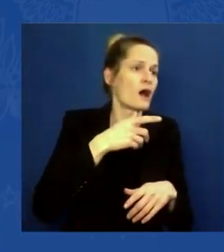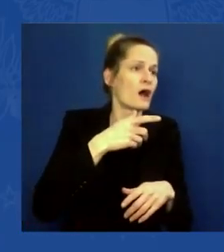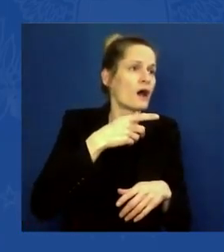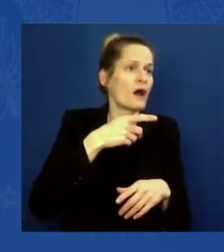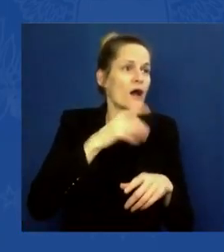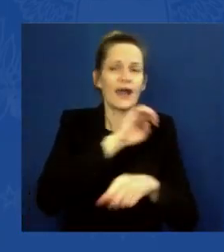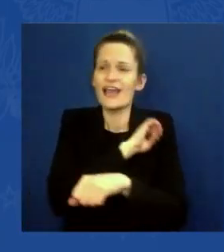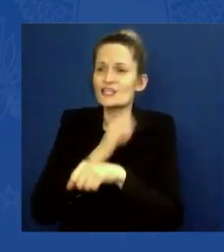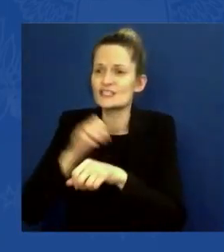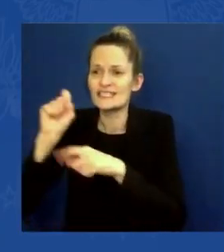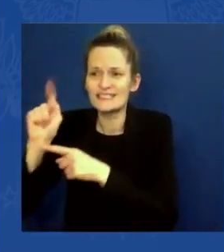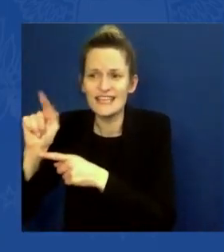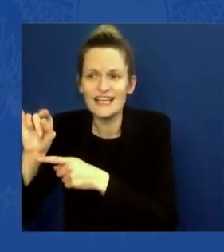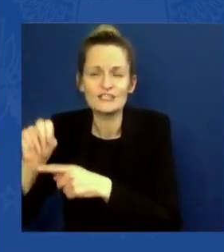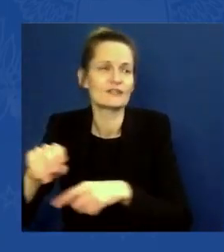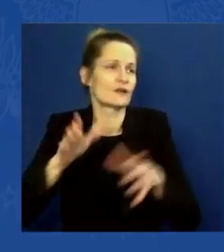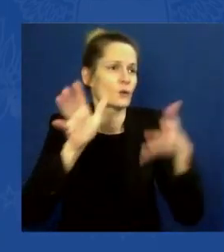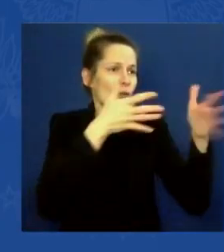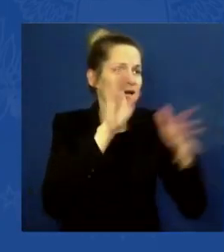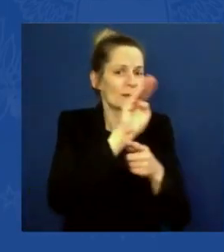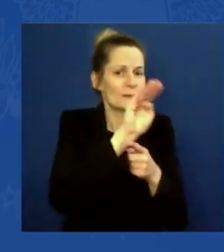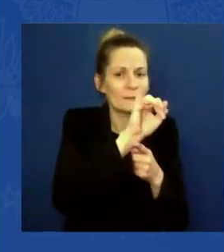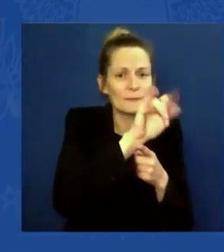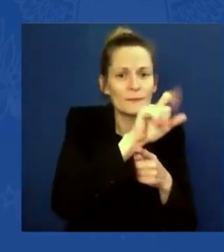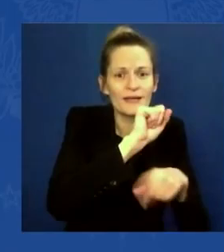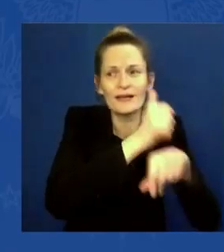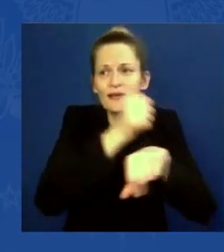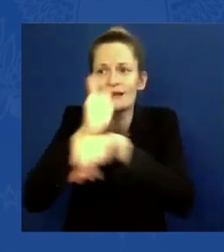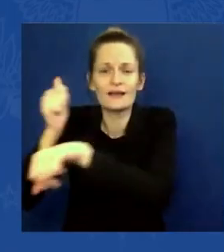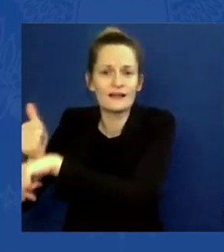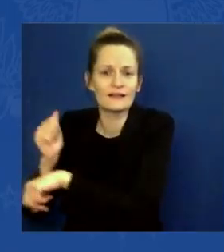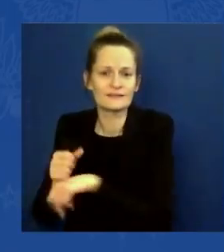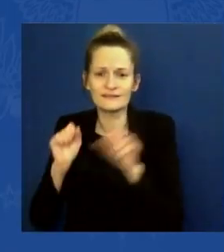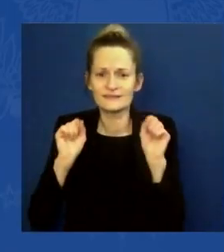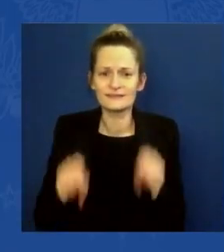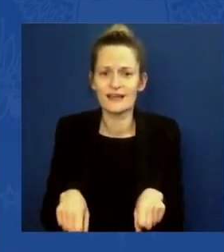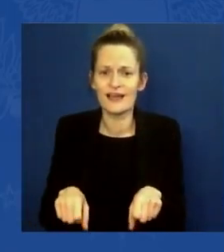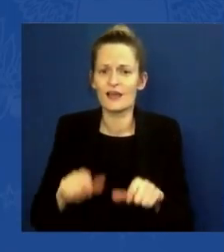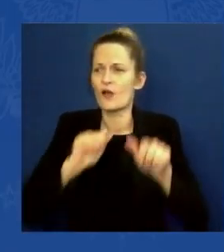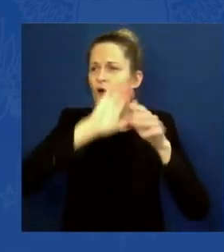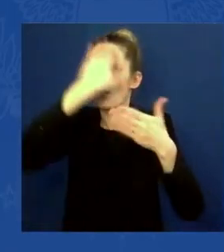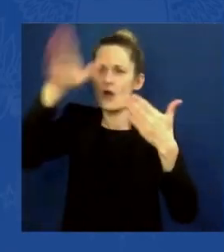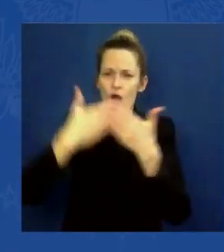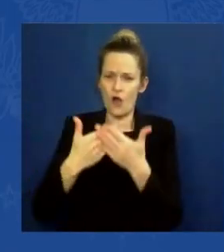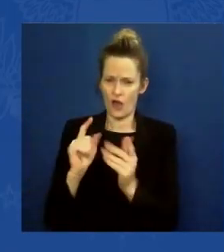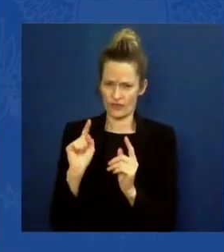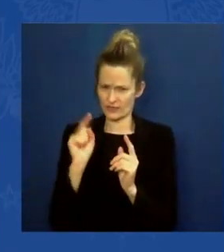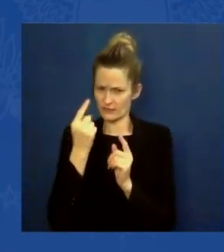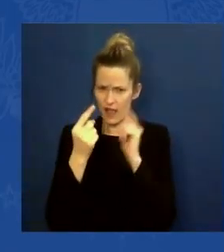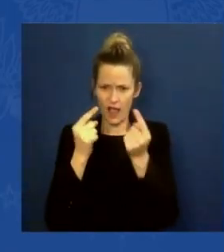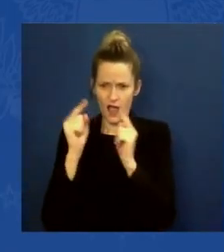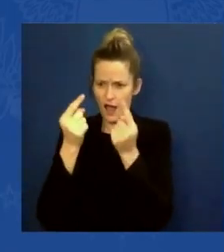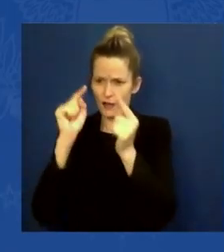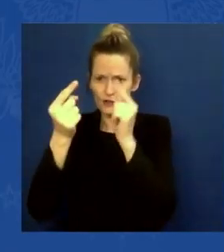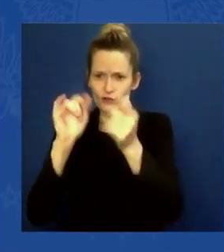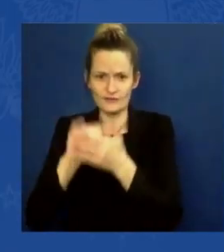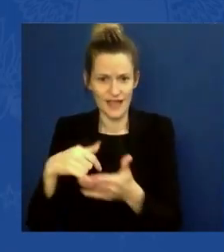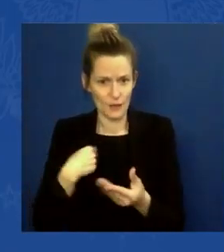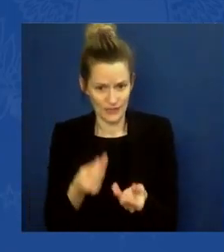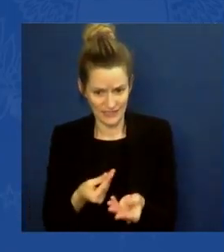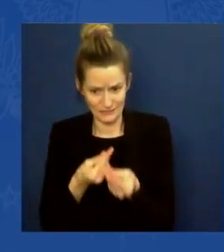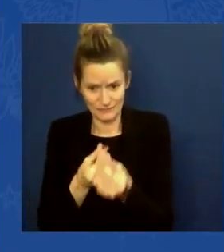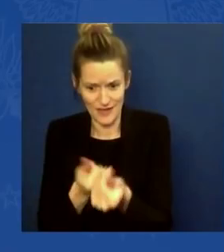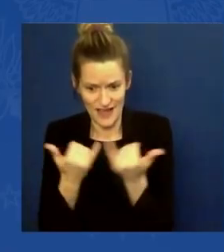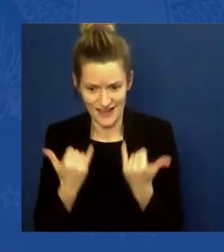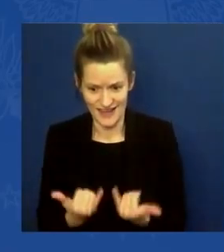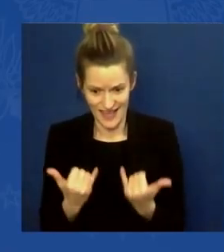dollar we spend saves six dollars down the road, because the next time a disaster strikes, flooding is contained.